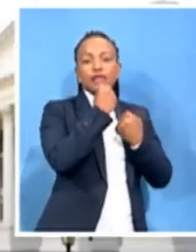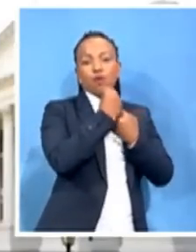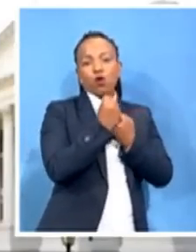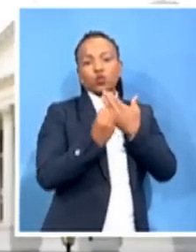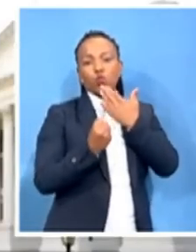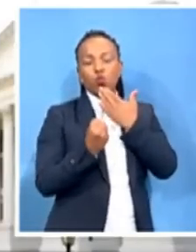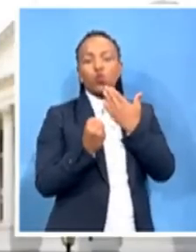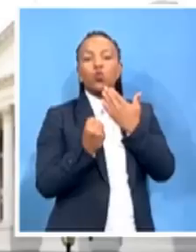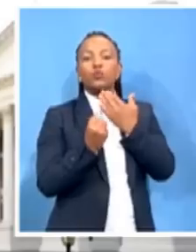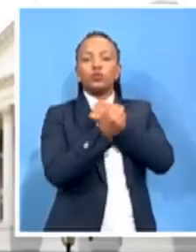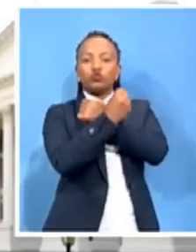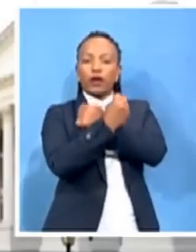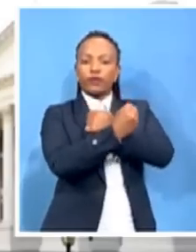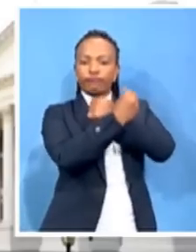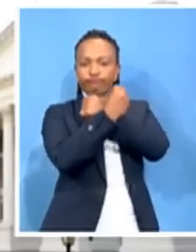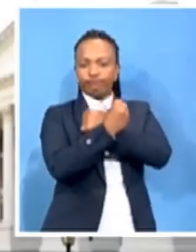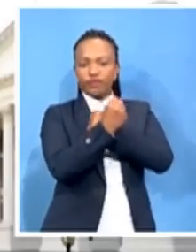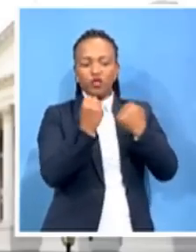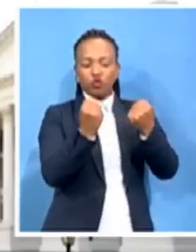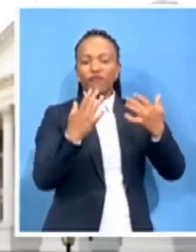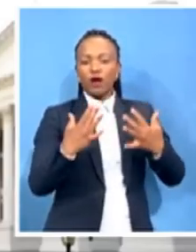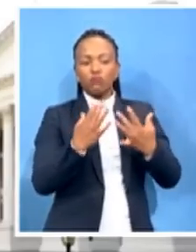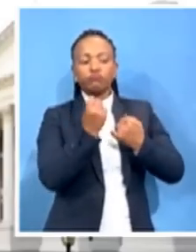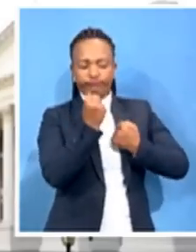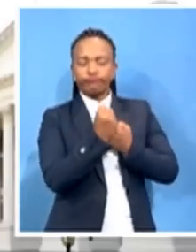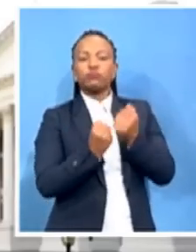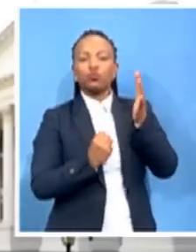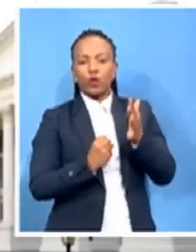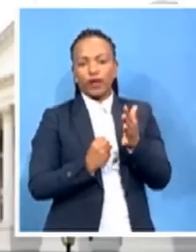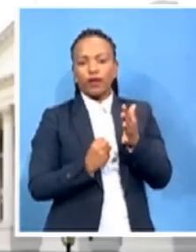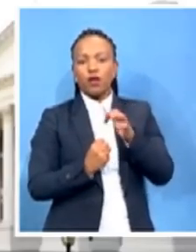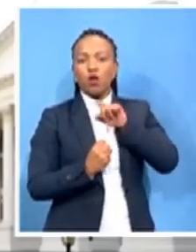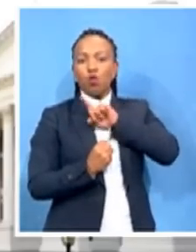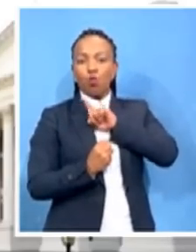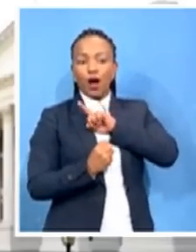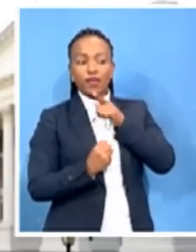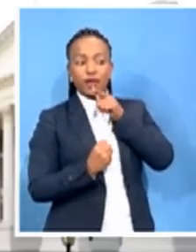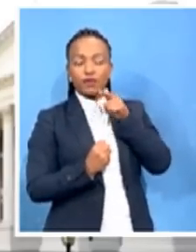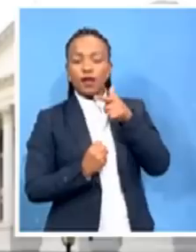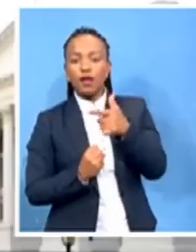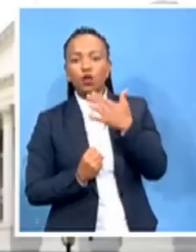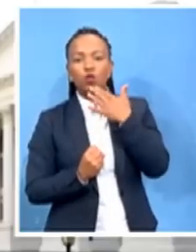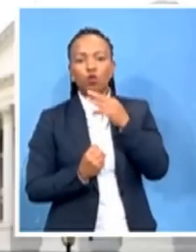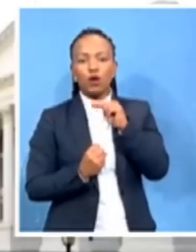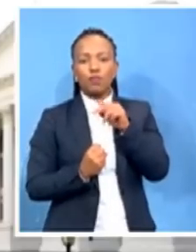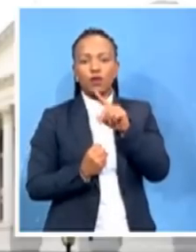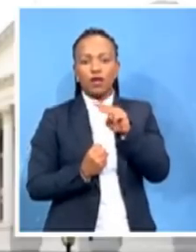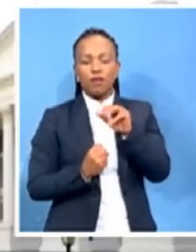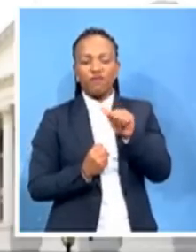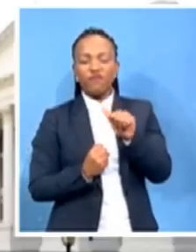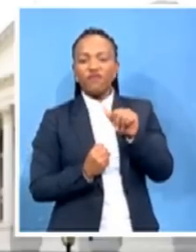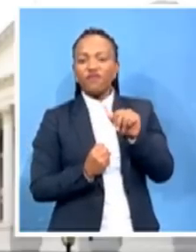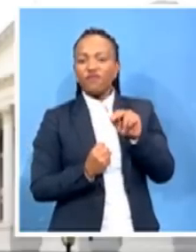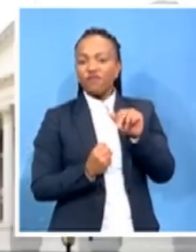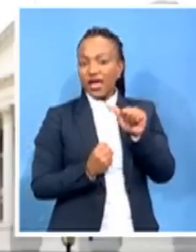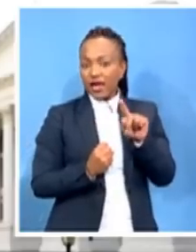most of them, are not employed. and when they look for employment, you find that the work is given